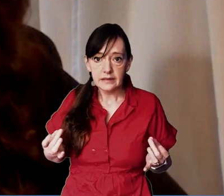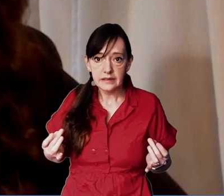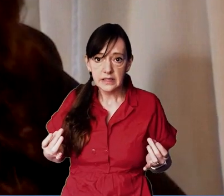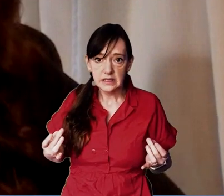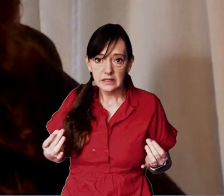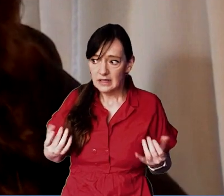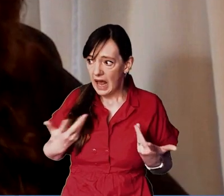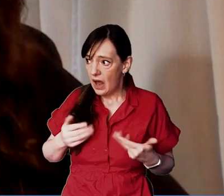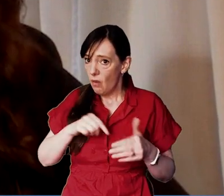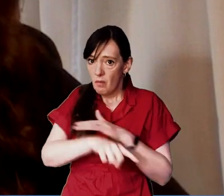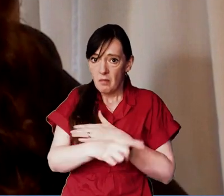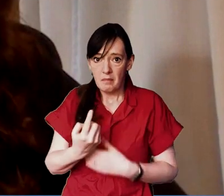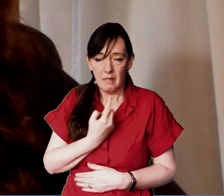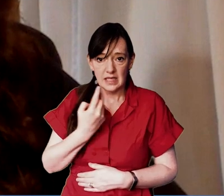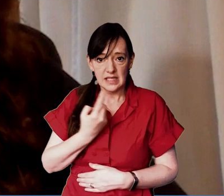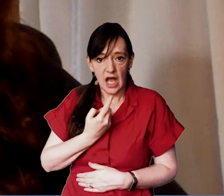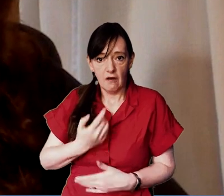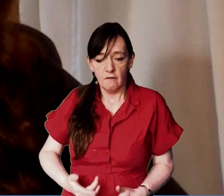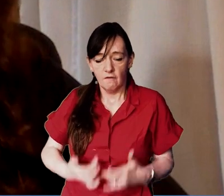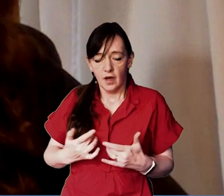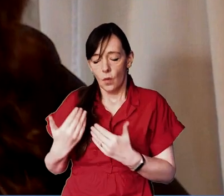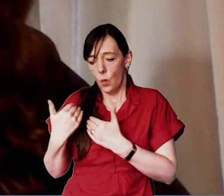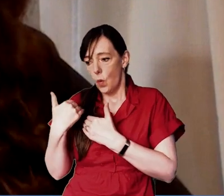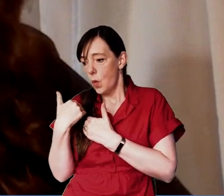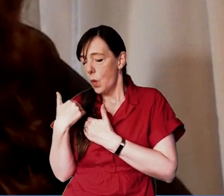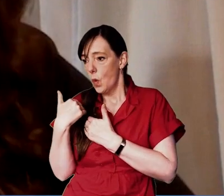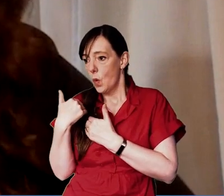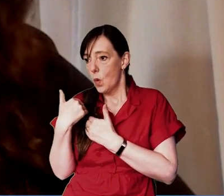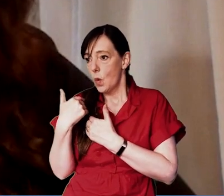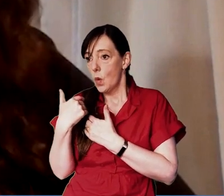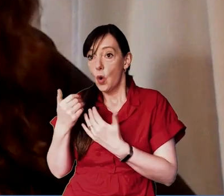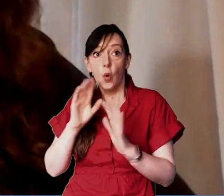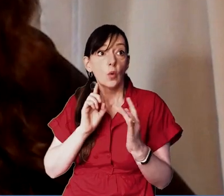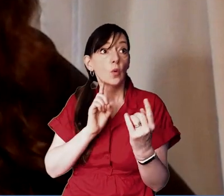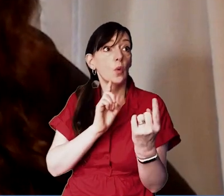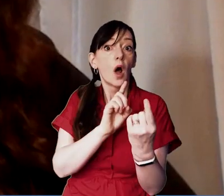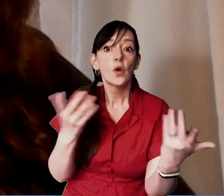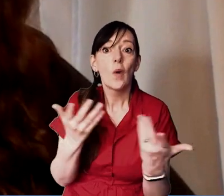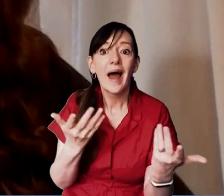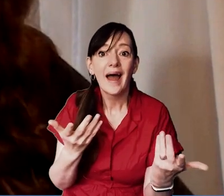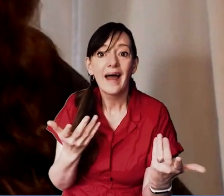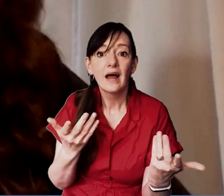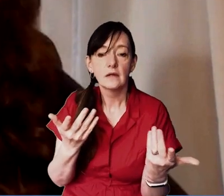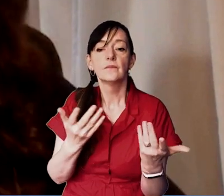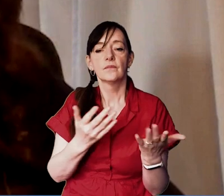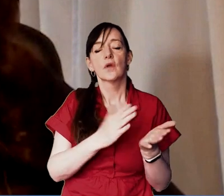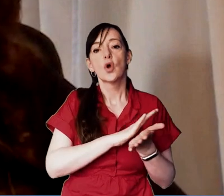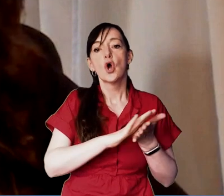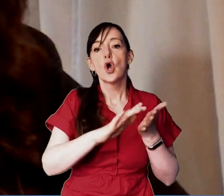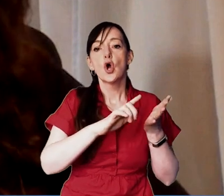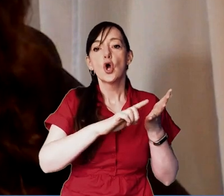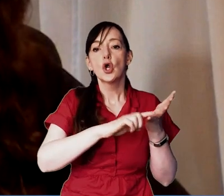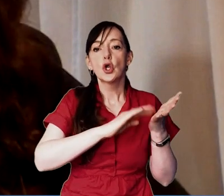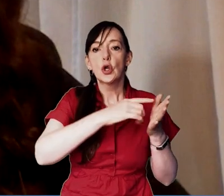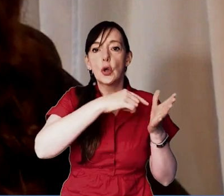is there we cannot run away from ourselves and there's nothing to run towards either secularism according